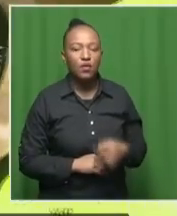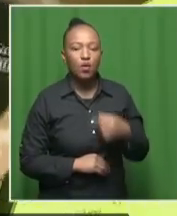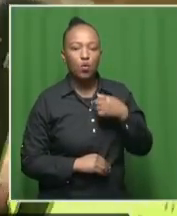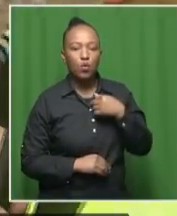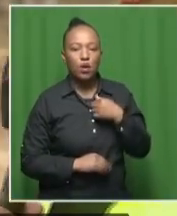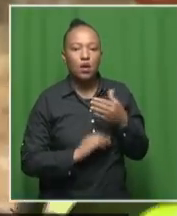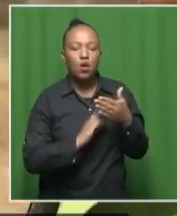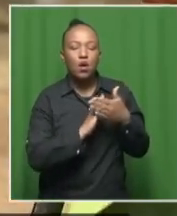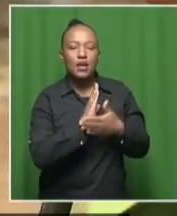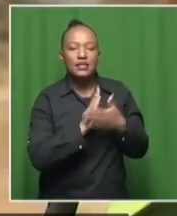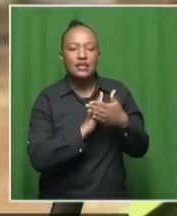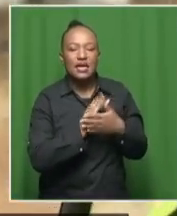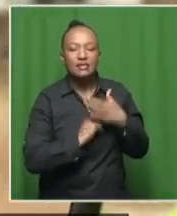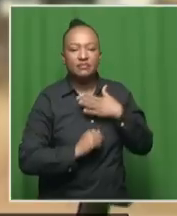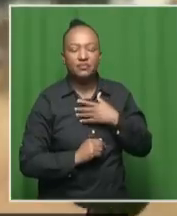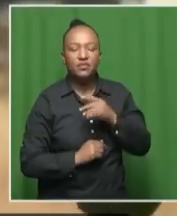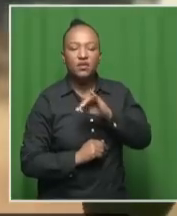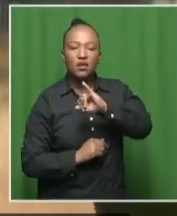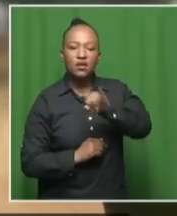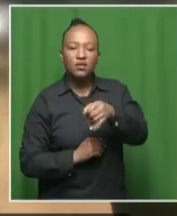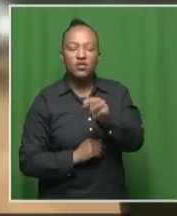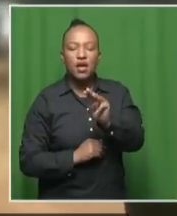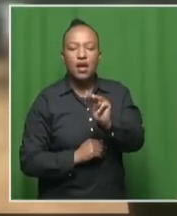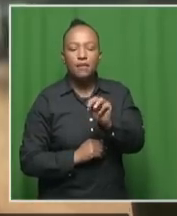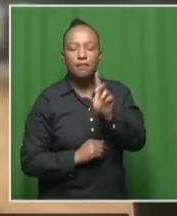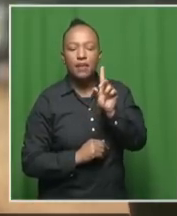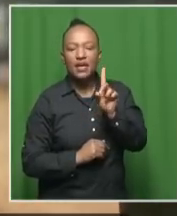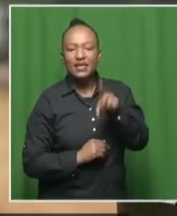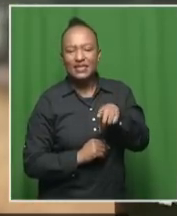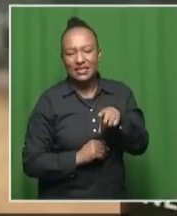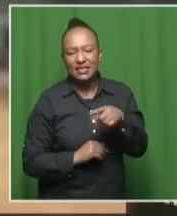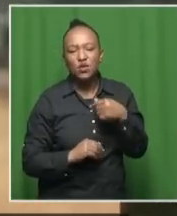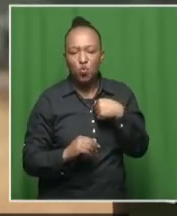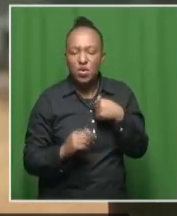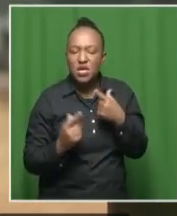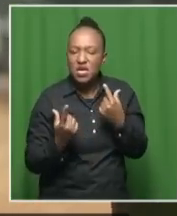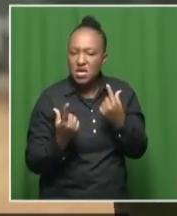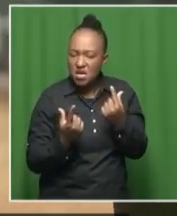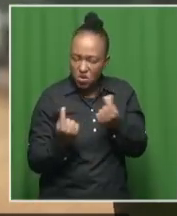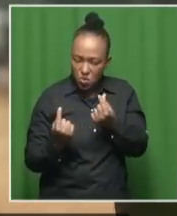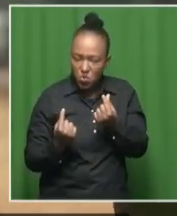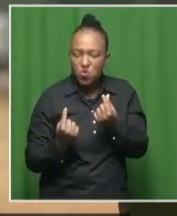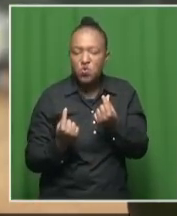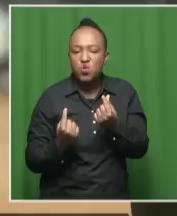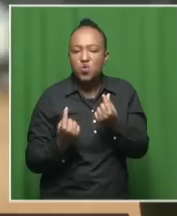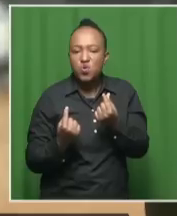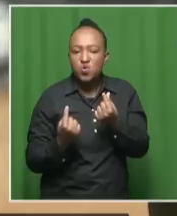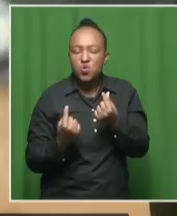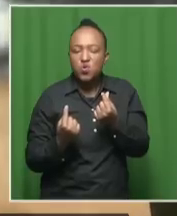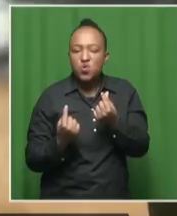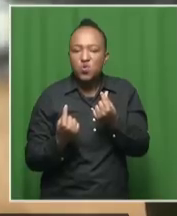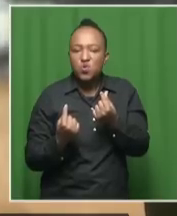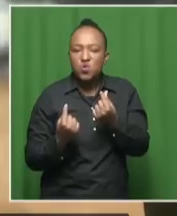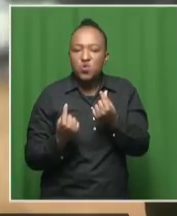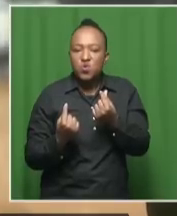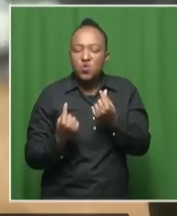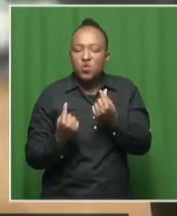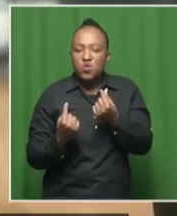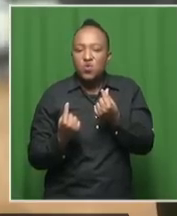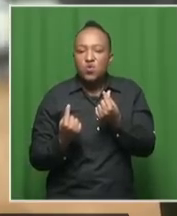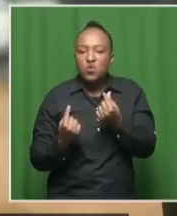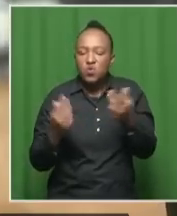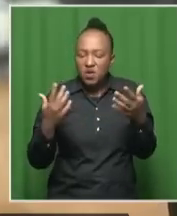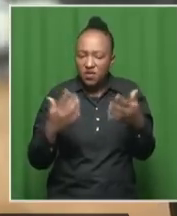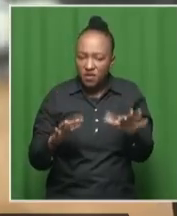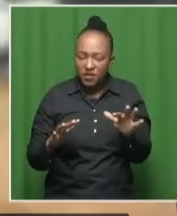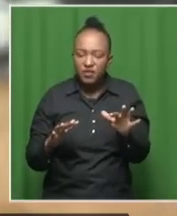GMPD, our operations, we've actually done them quite a lot. We've sent all the crew, you know, the crews